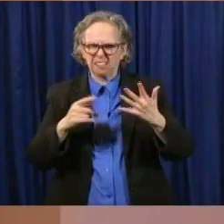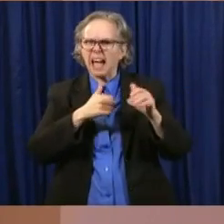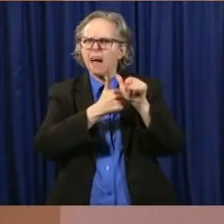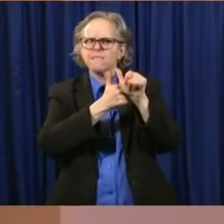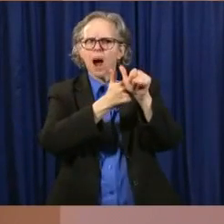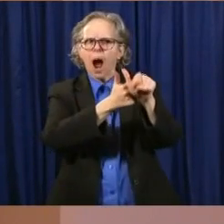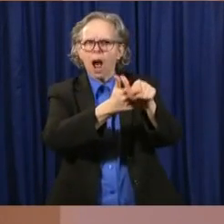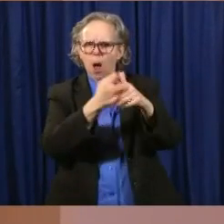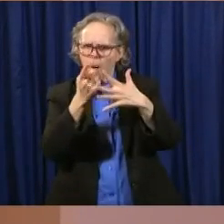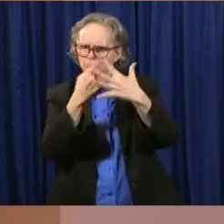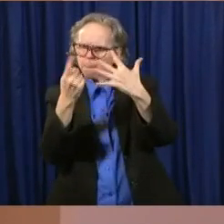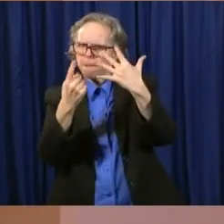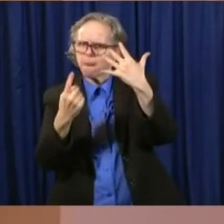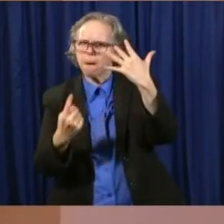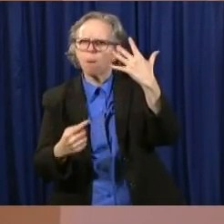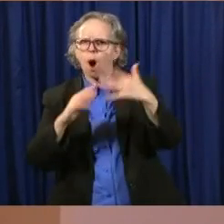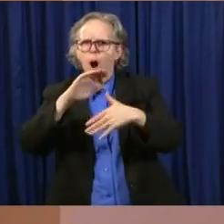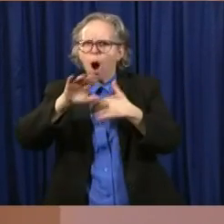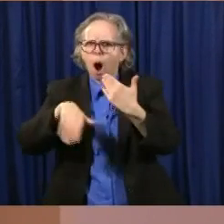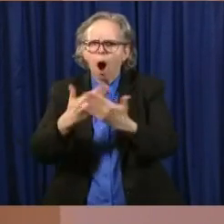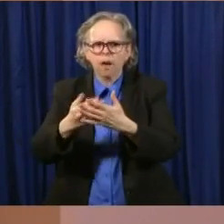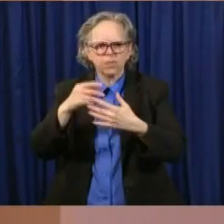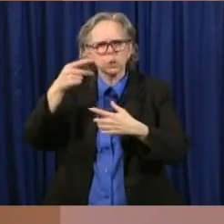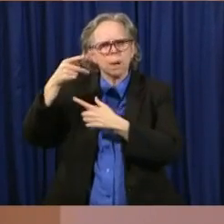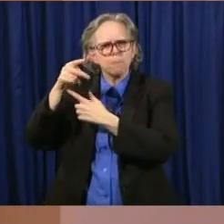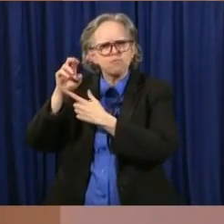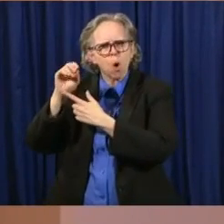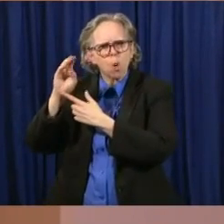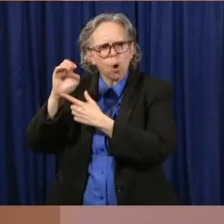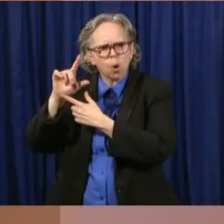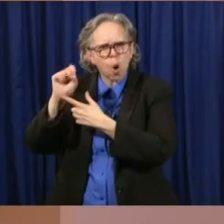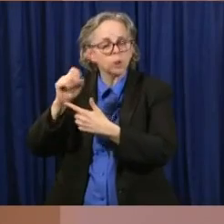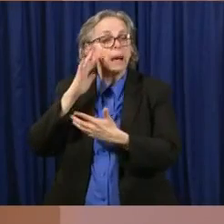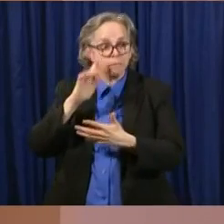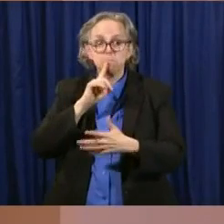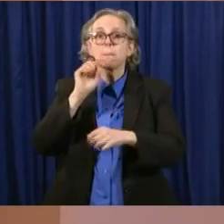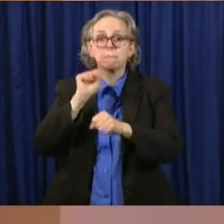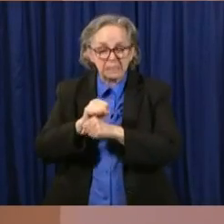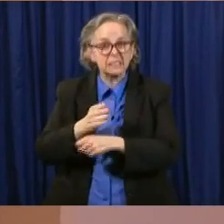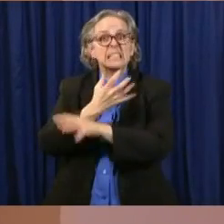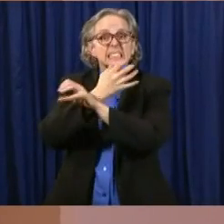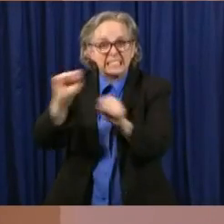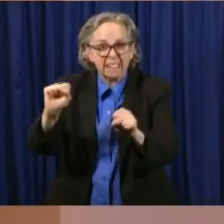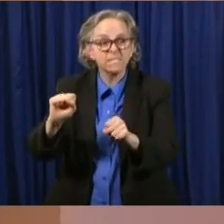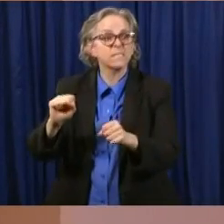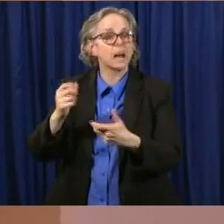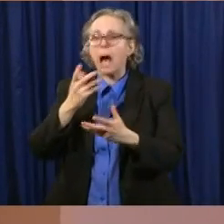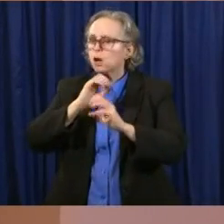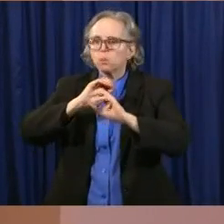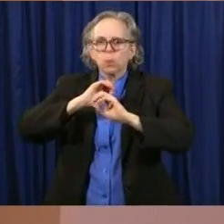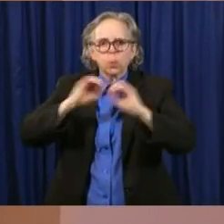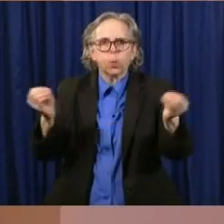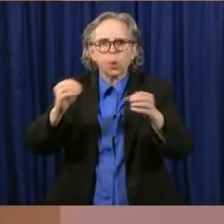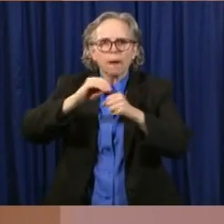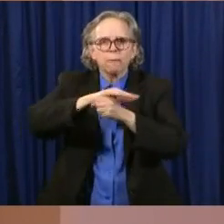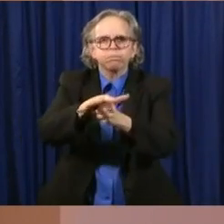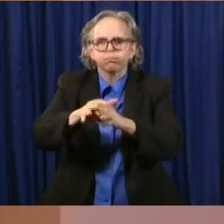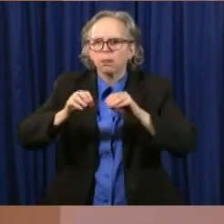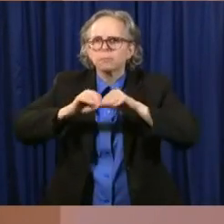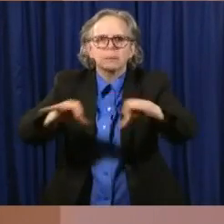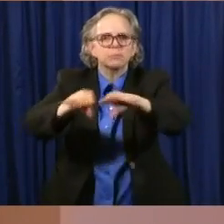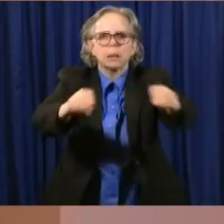in place and, and not had a spread of the virus in the workplace. So I would, I would